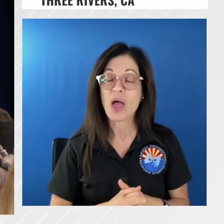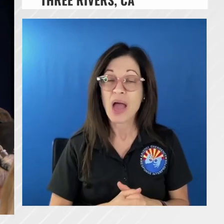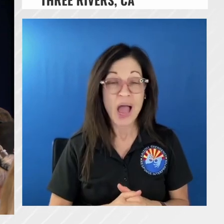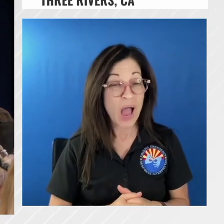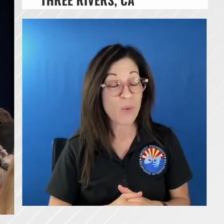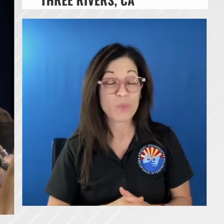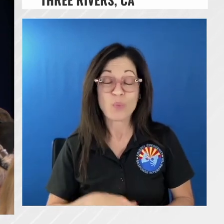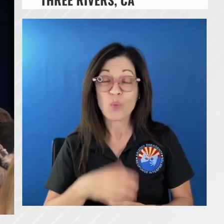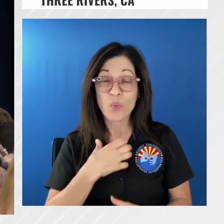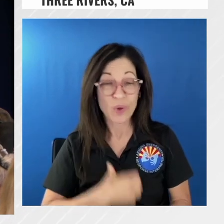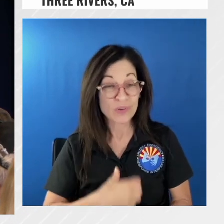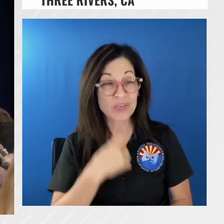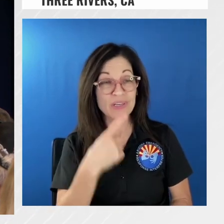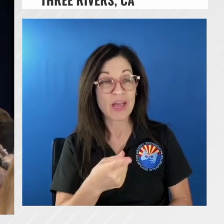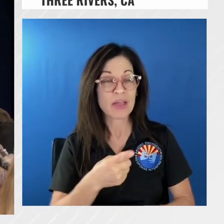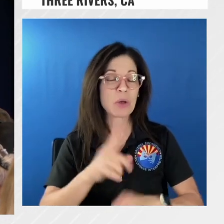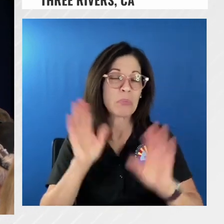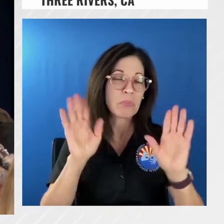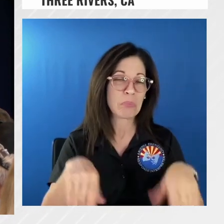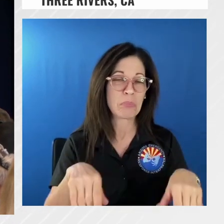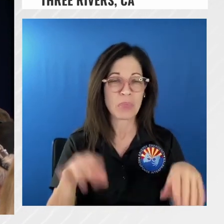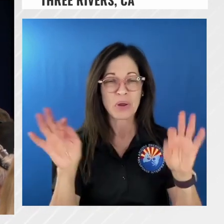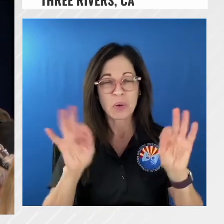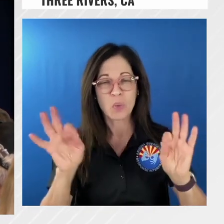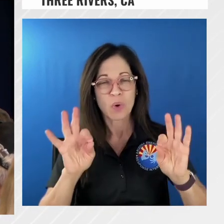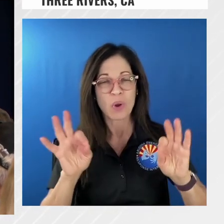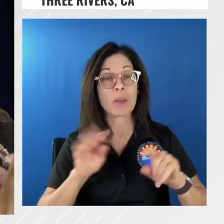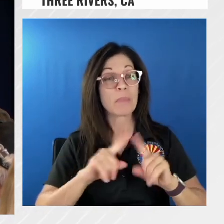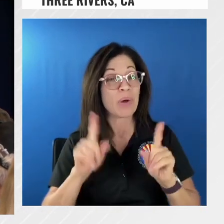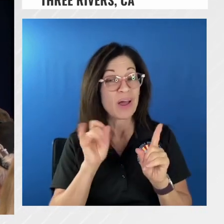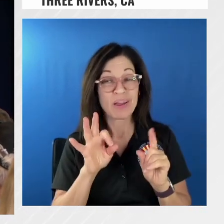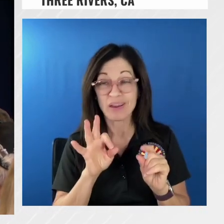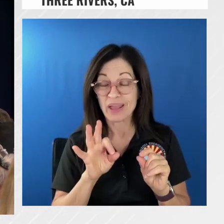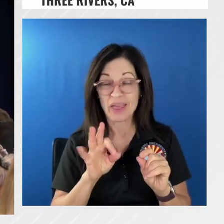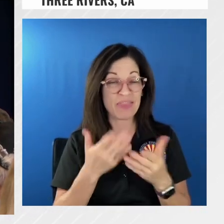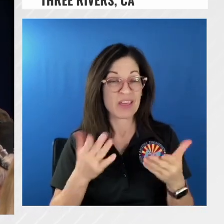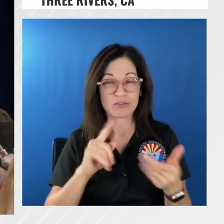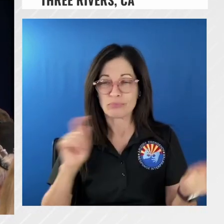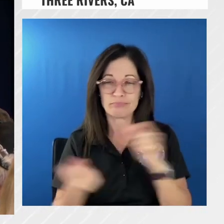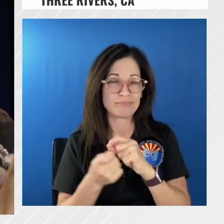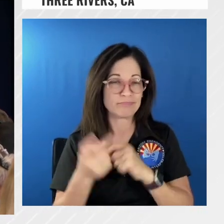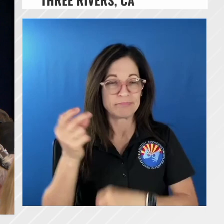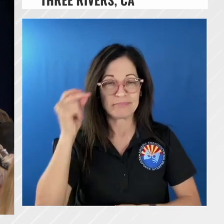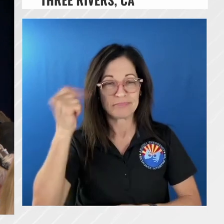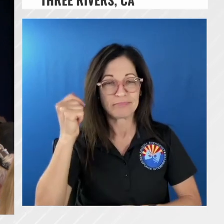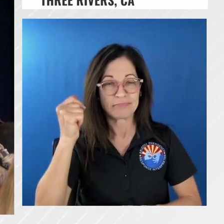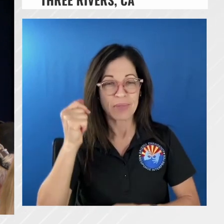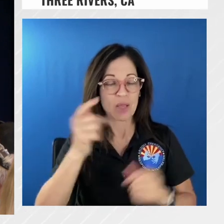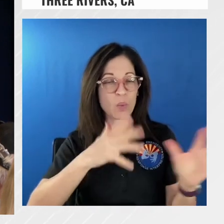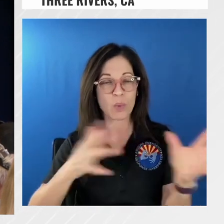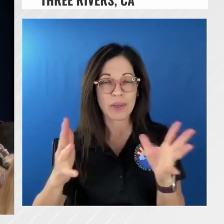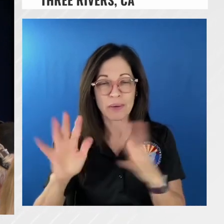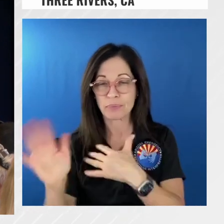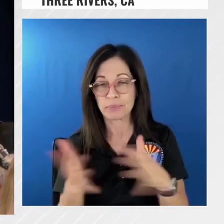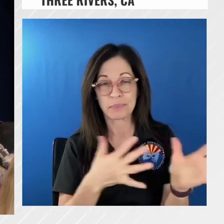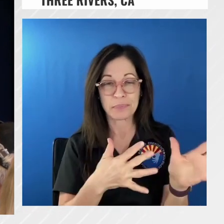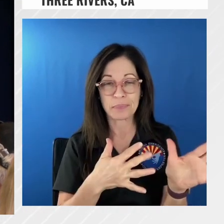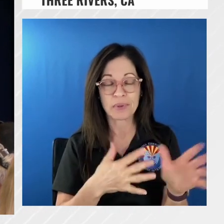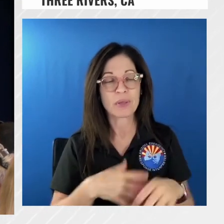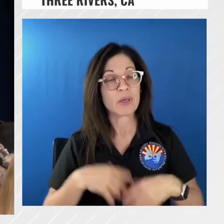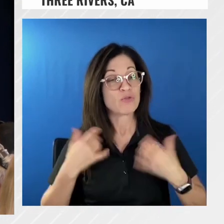but we could leave here we could have a wind change and things could change the conditions could change rapidly so and we're only at about